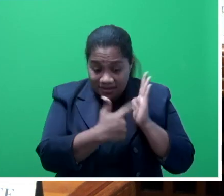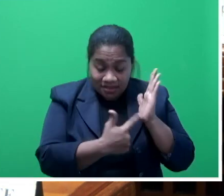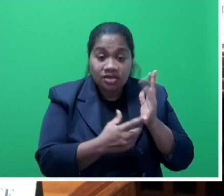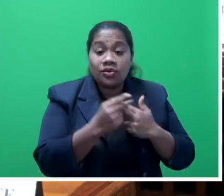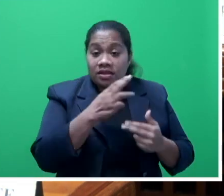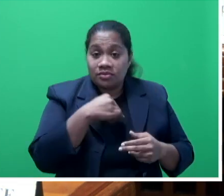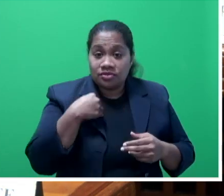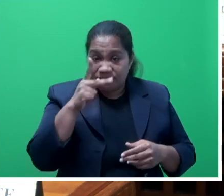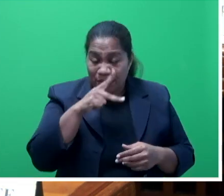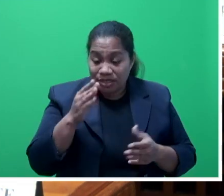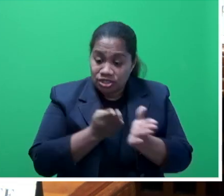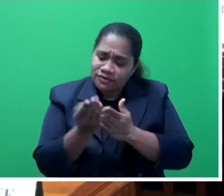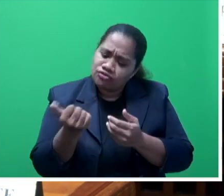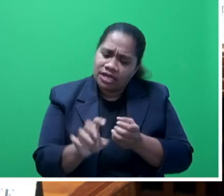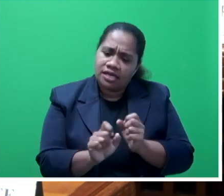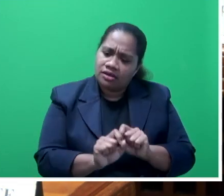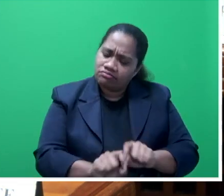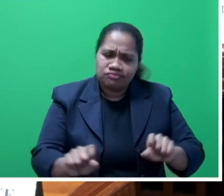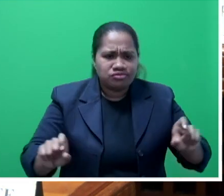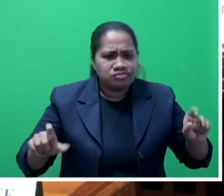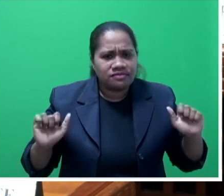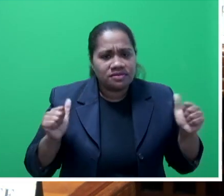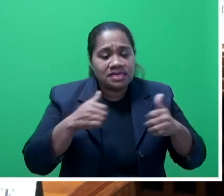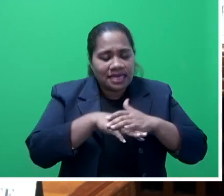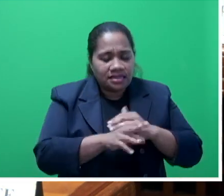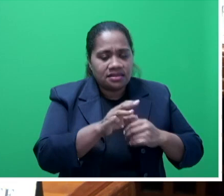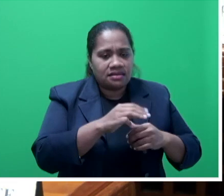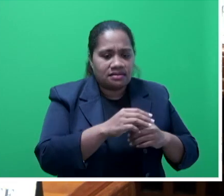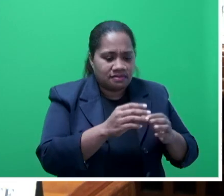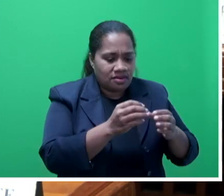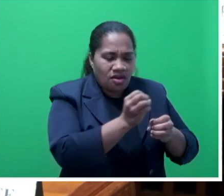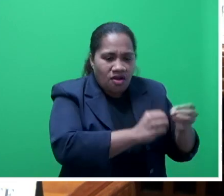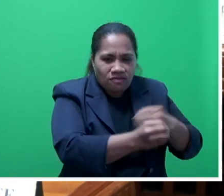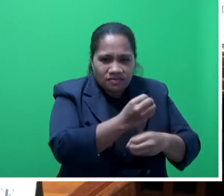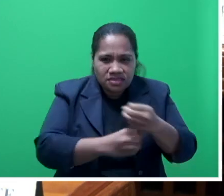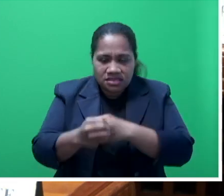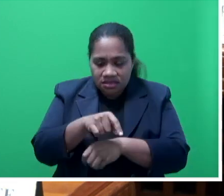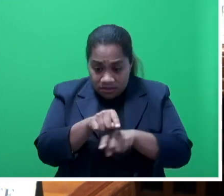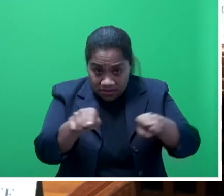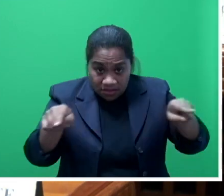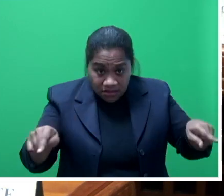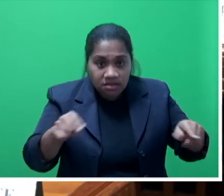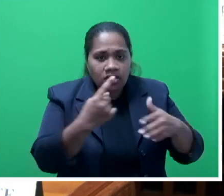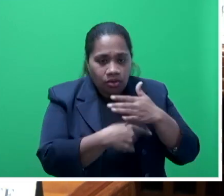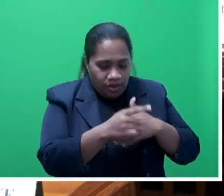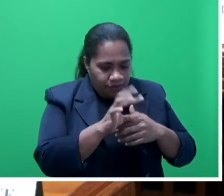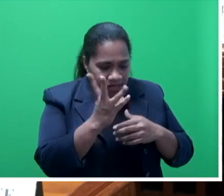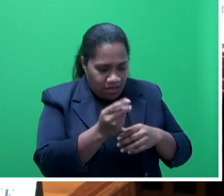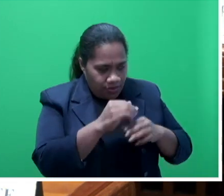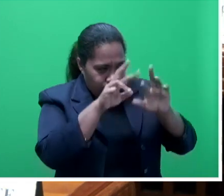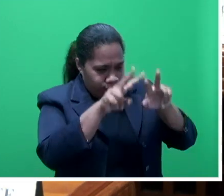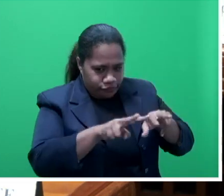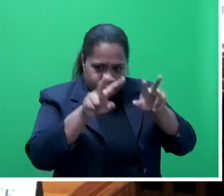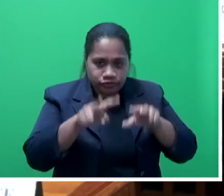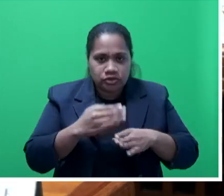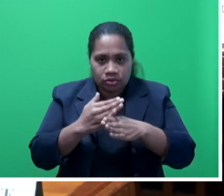with the respective divisional commissioners officers, and they coordinate the work. And of course, we let health